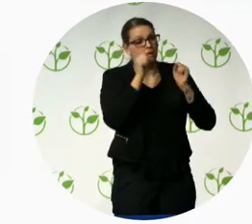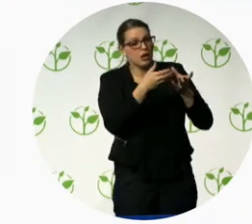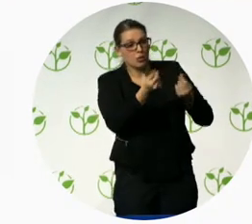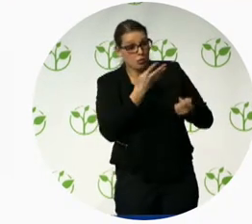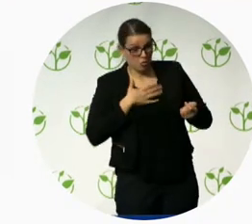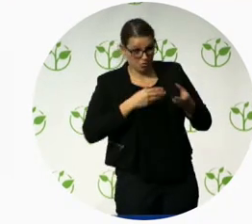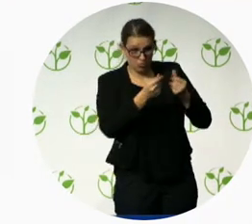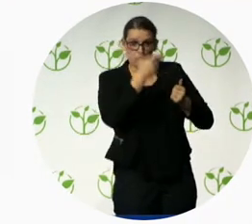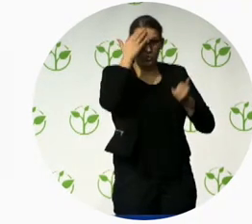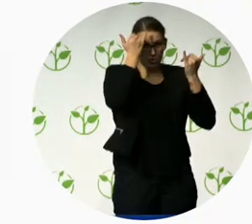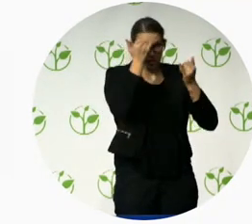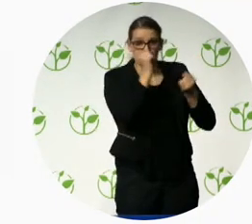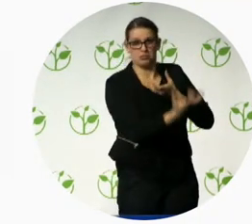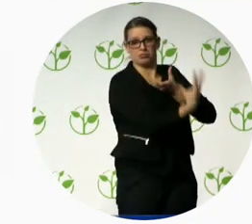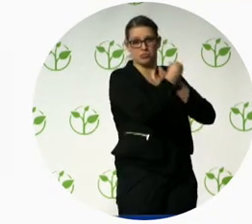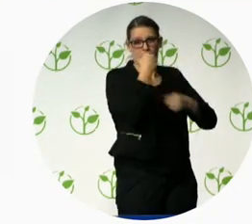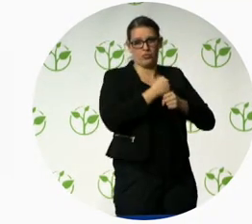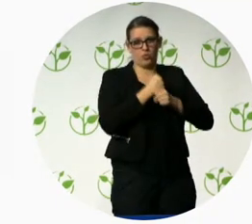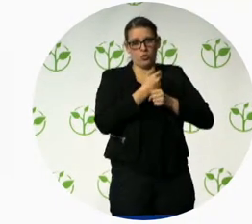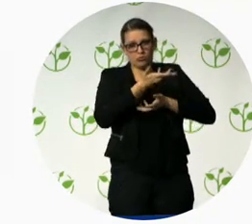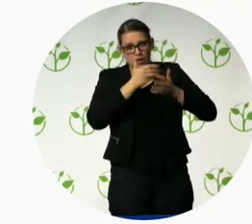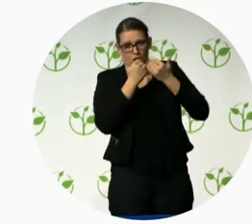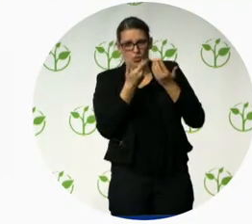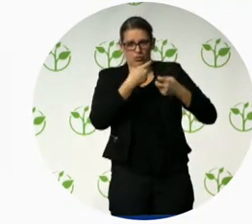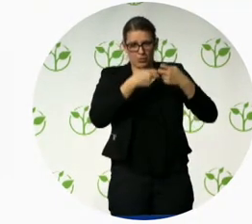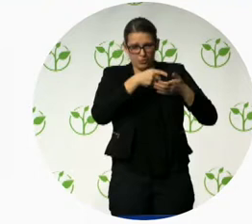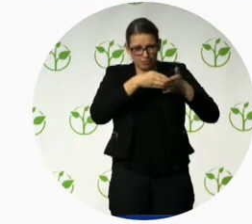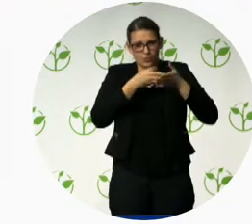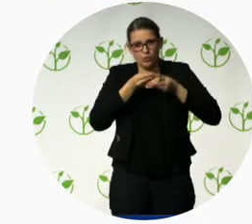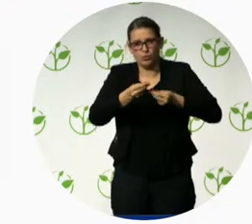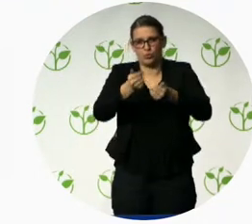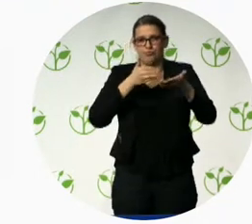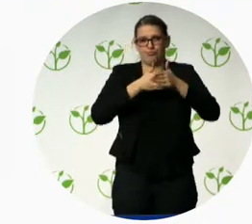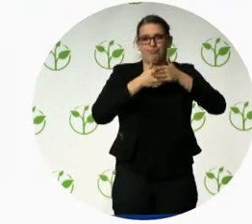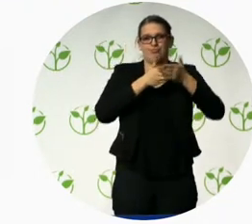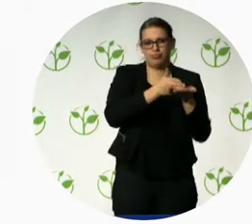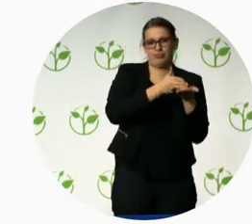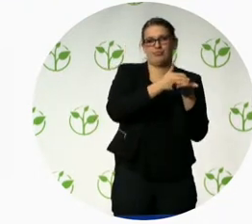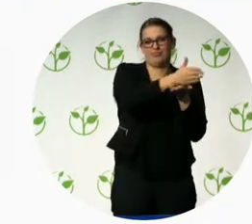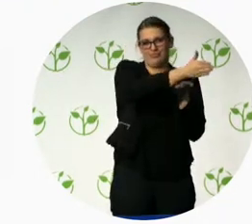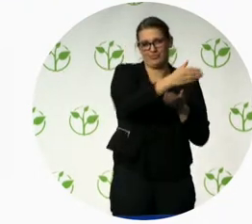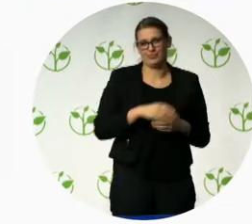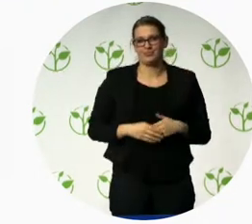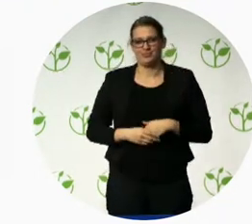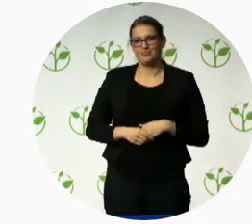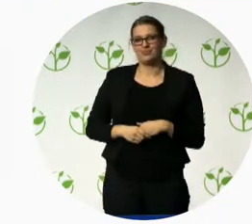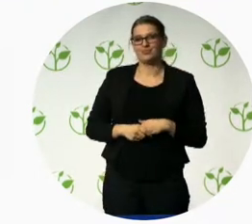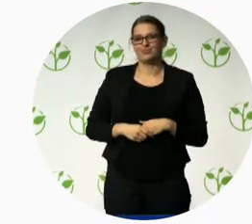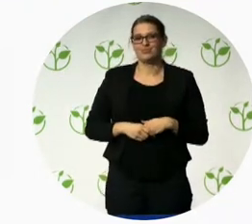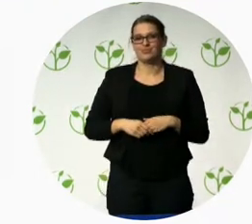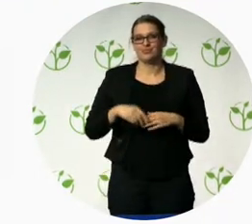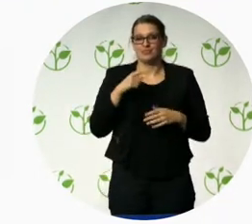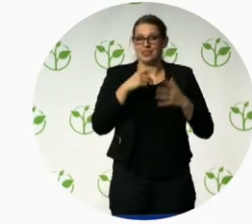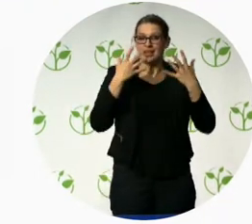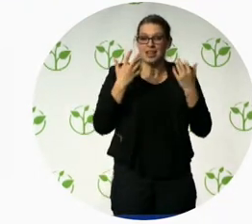so pleased in the session this morning when we talked about it's half of the population that are affected by disability, not the 16%, it's half. Because we have